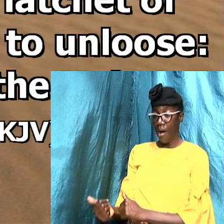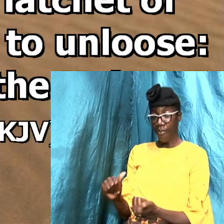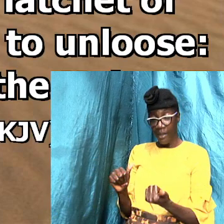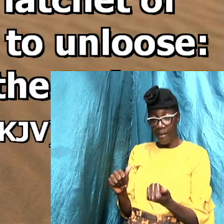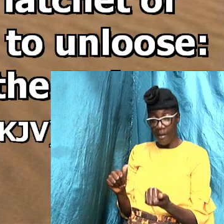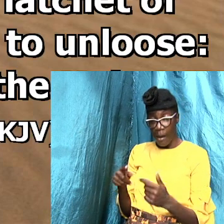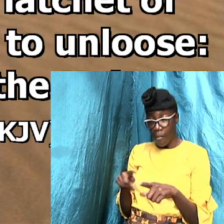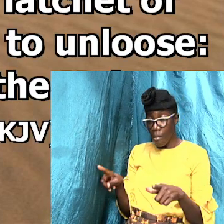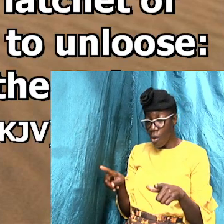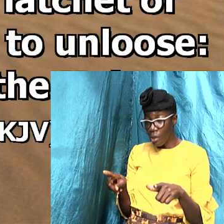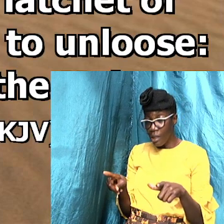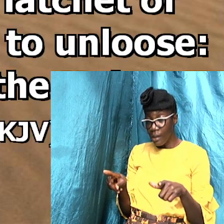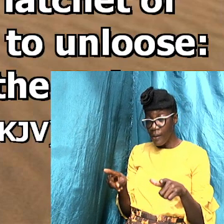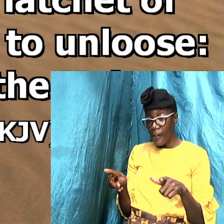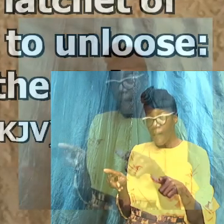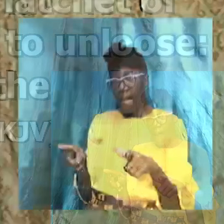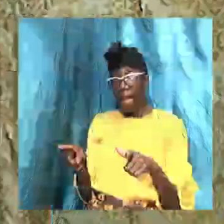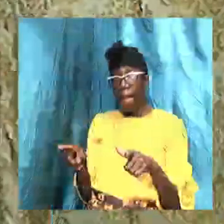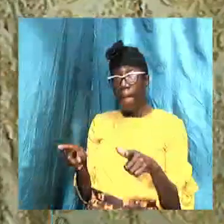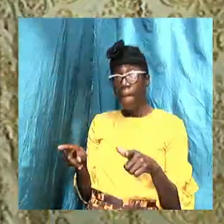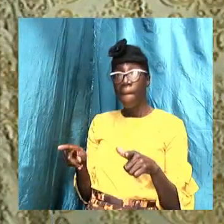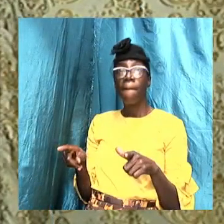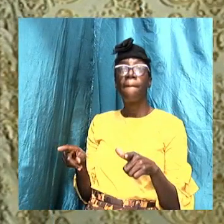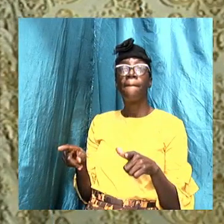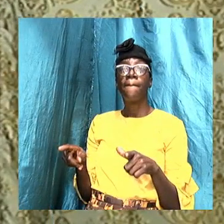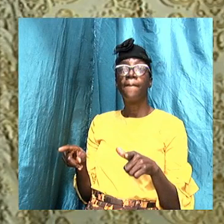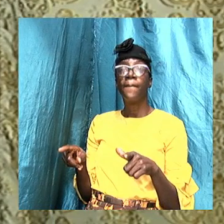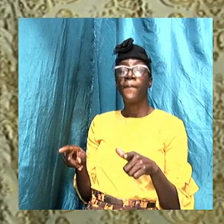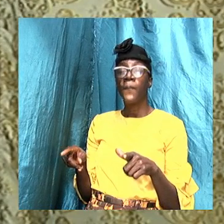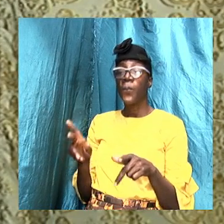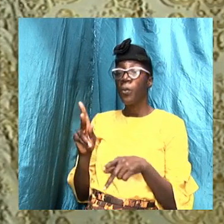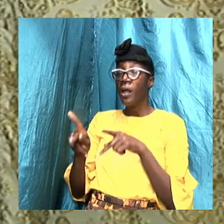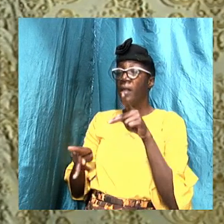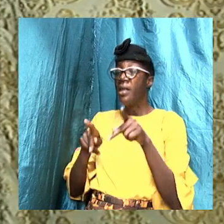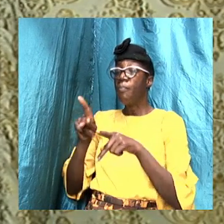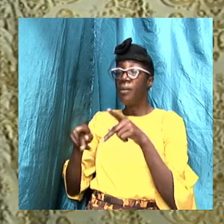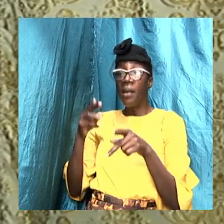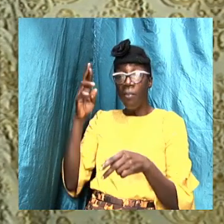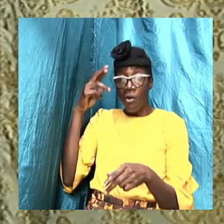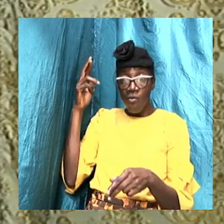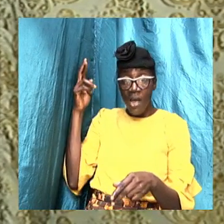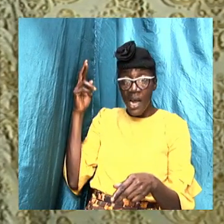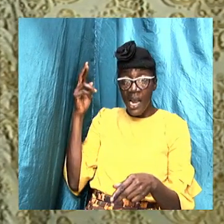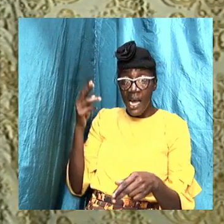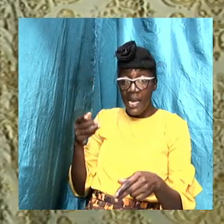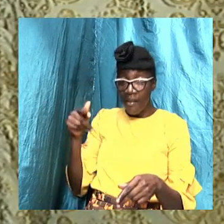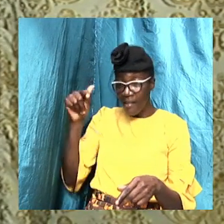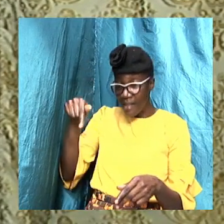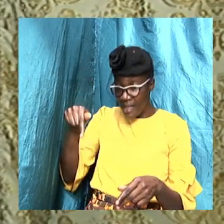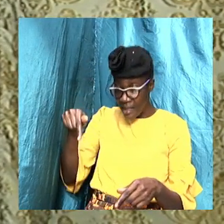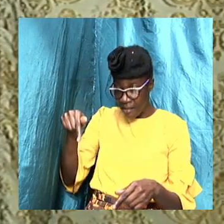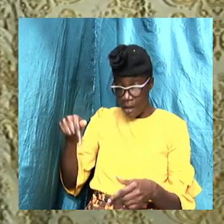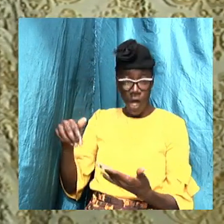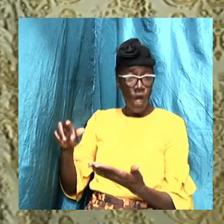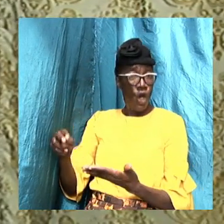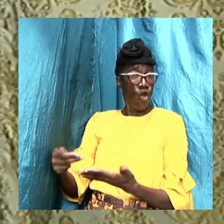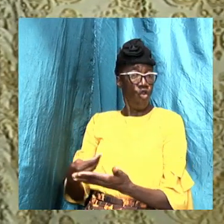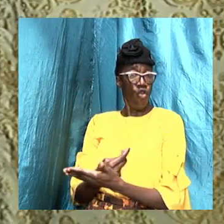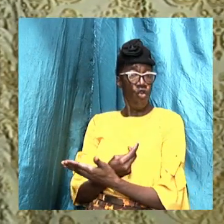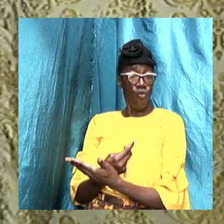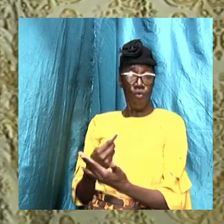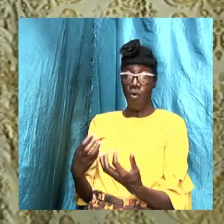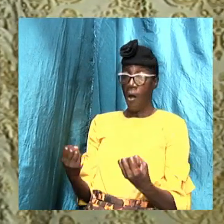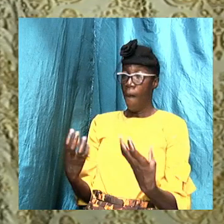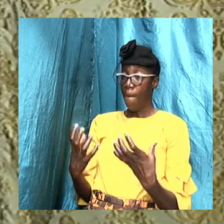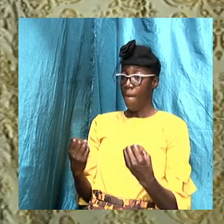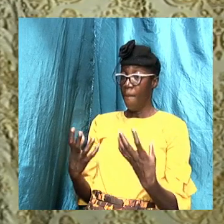But then, the folks now recognized that this was a new thing. And many of them